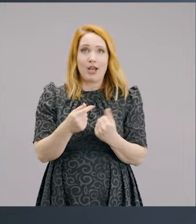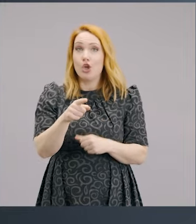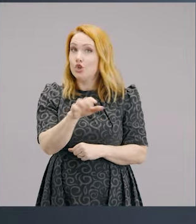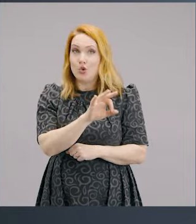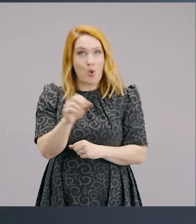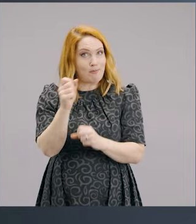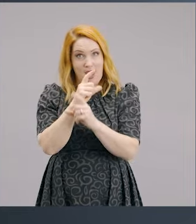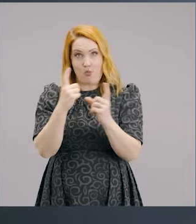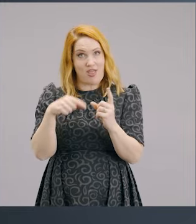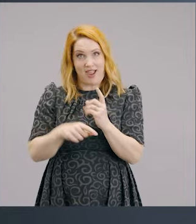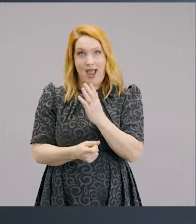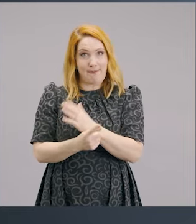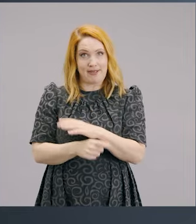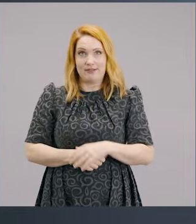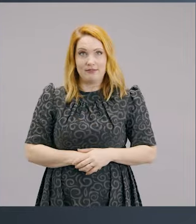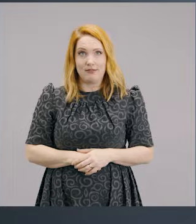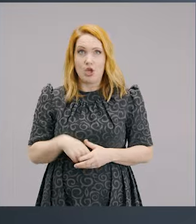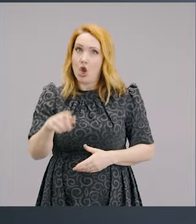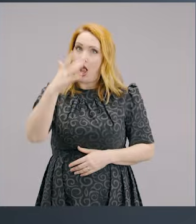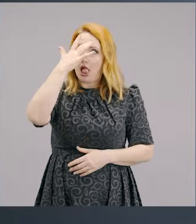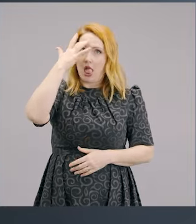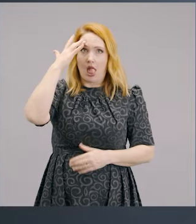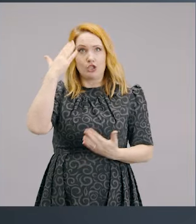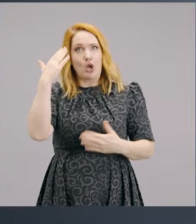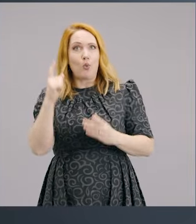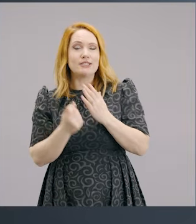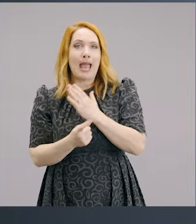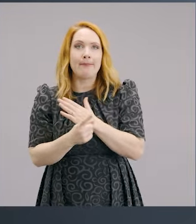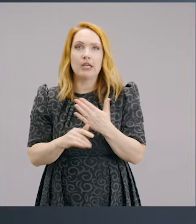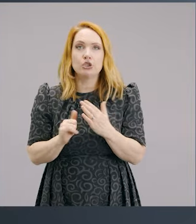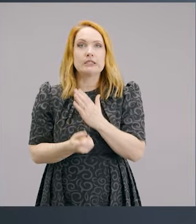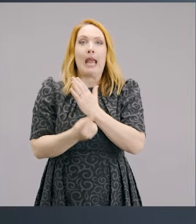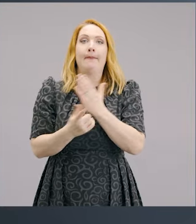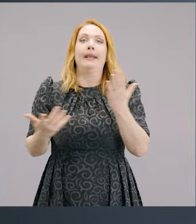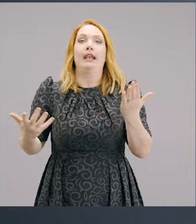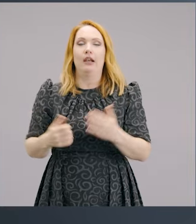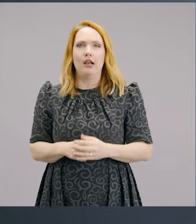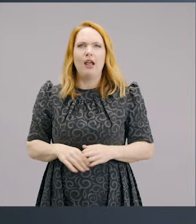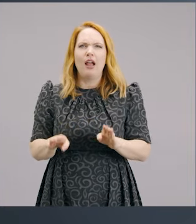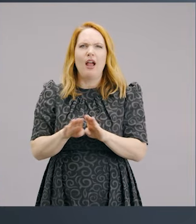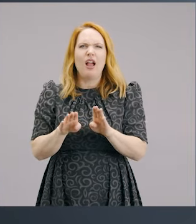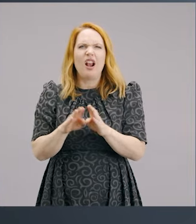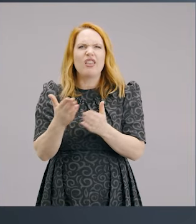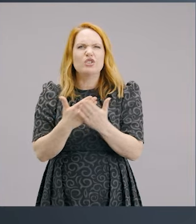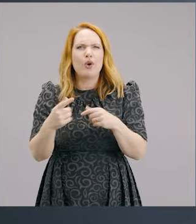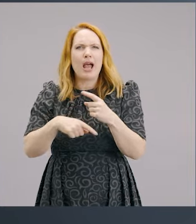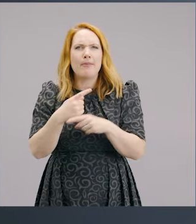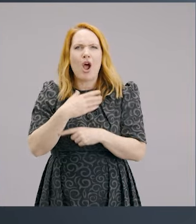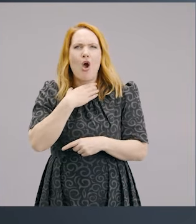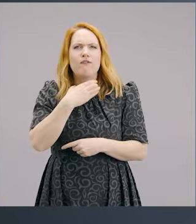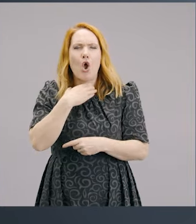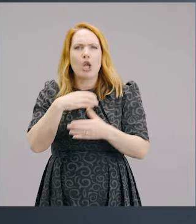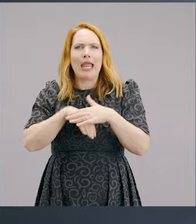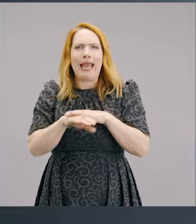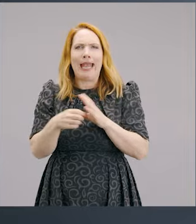it's happening. You don't even realise what's going on. It's just happening. It's like the old frog in the kettle